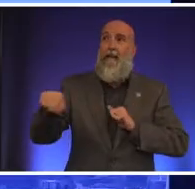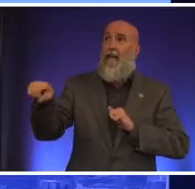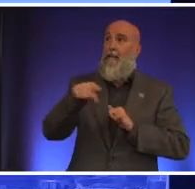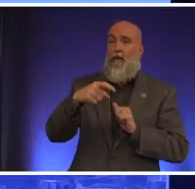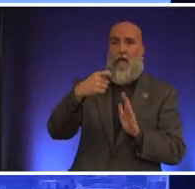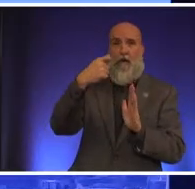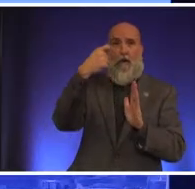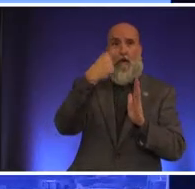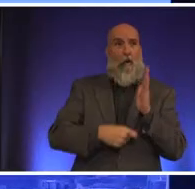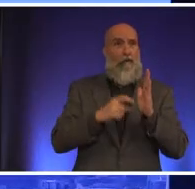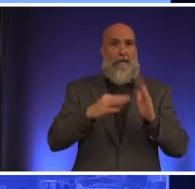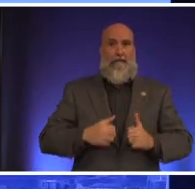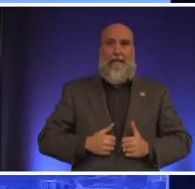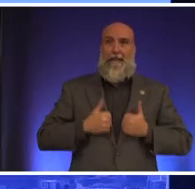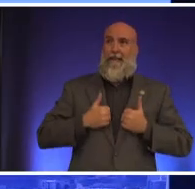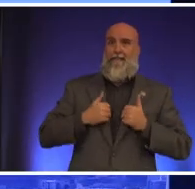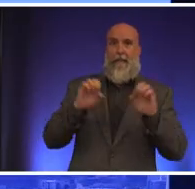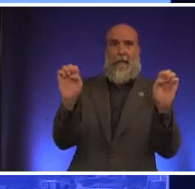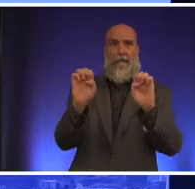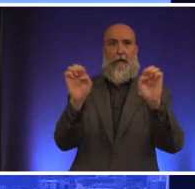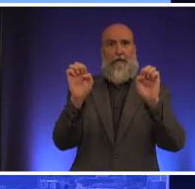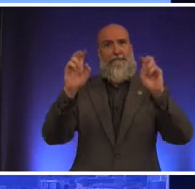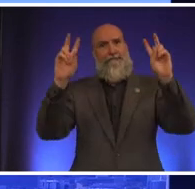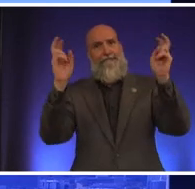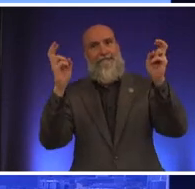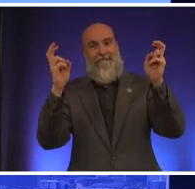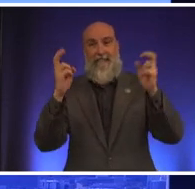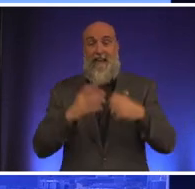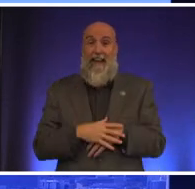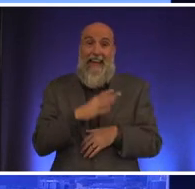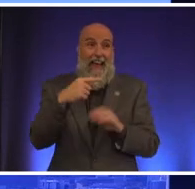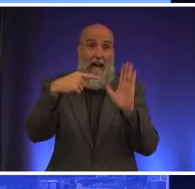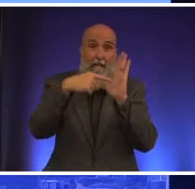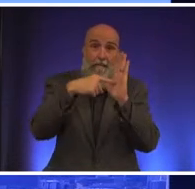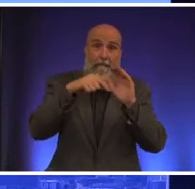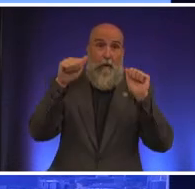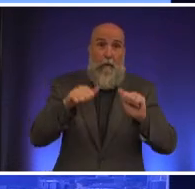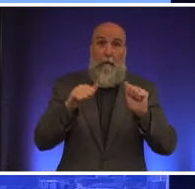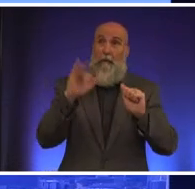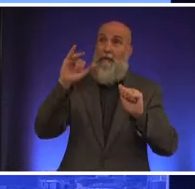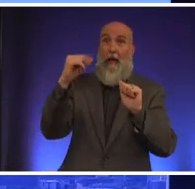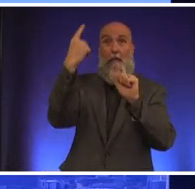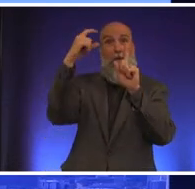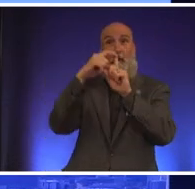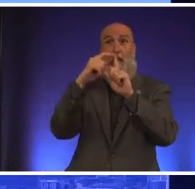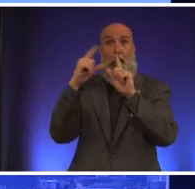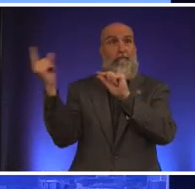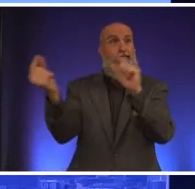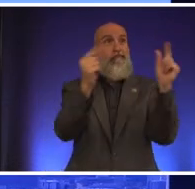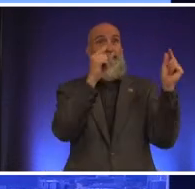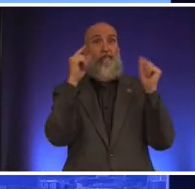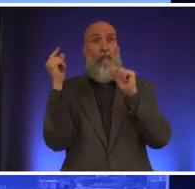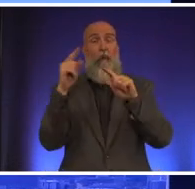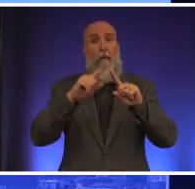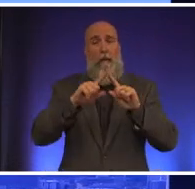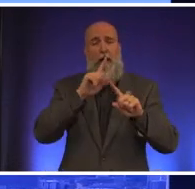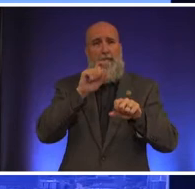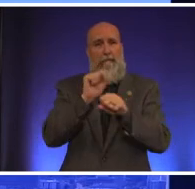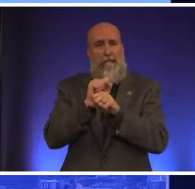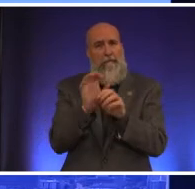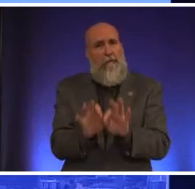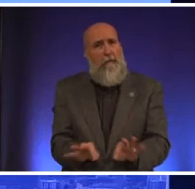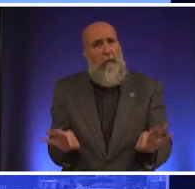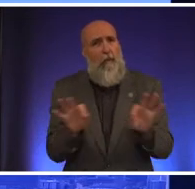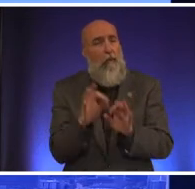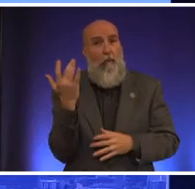living emergency in this town and affordability is the word the buzzword that gets used all the time but it's a meaningful word